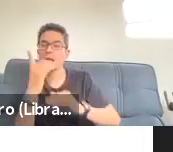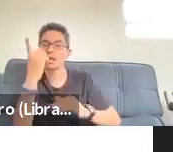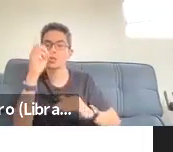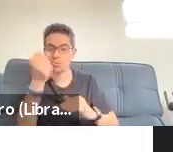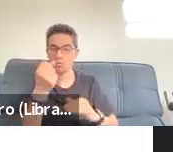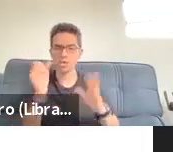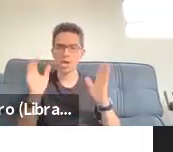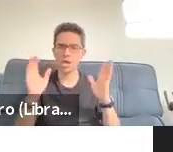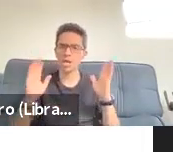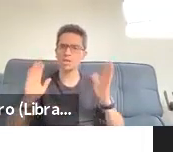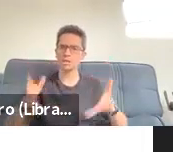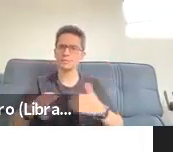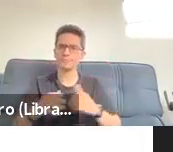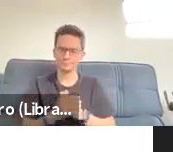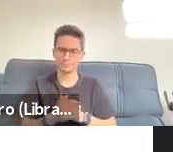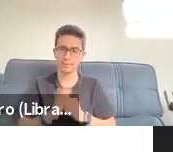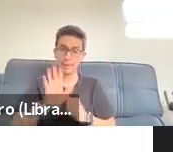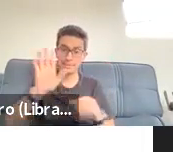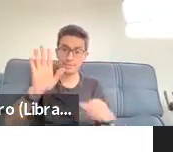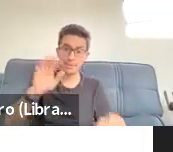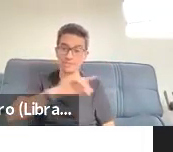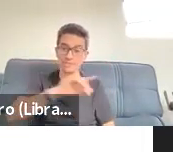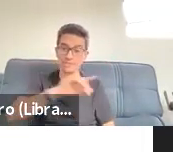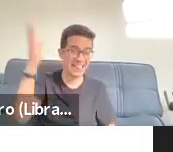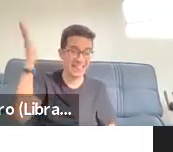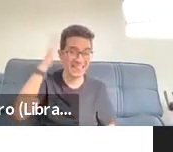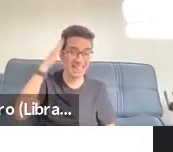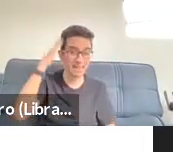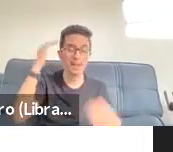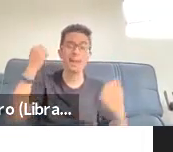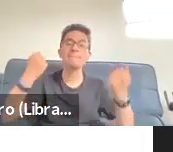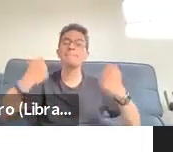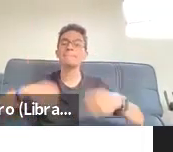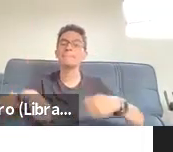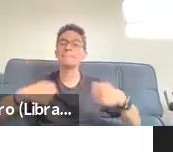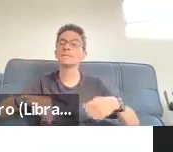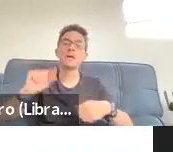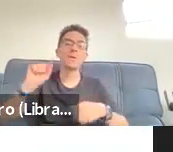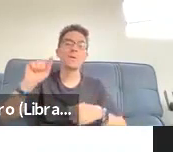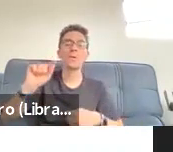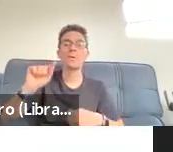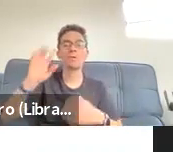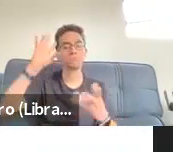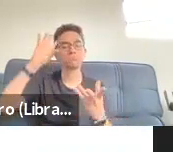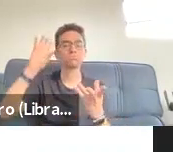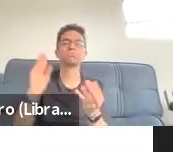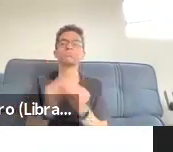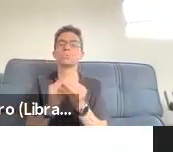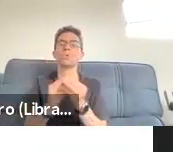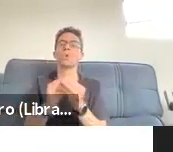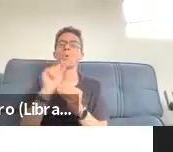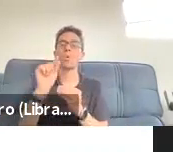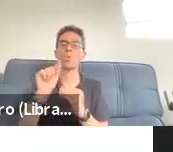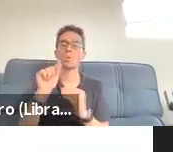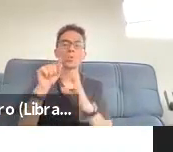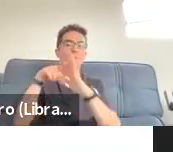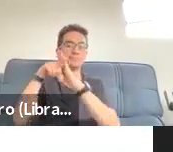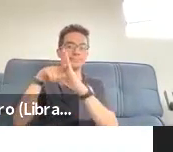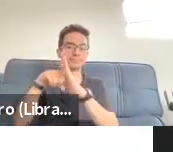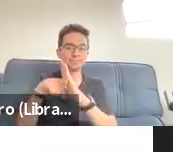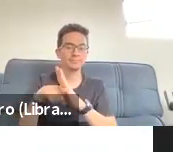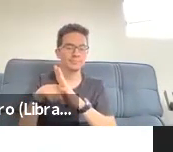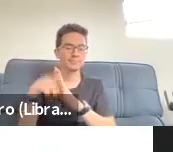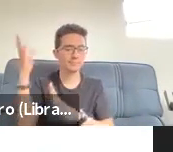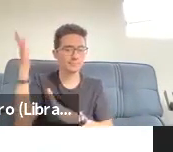think about is what we're trying to capture is those recognizable and robust discourse frames. And we've pulled these different ones